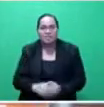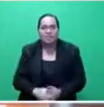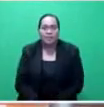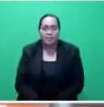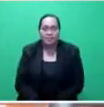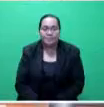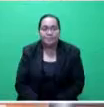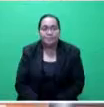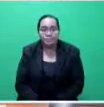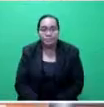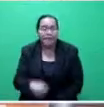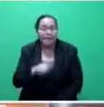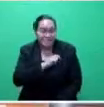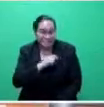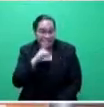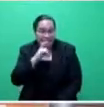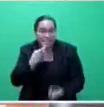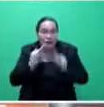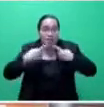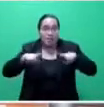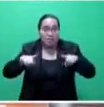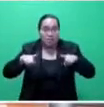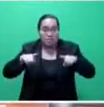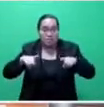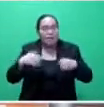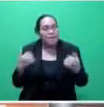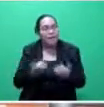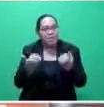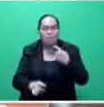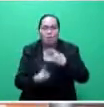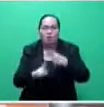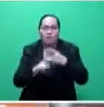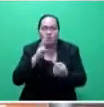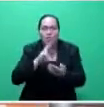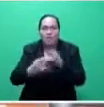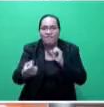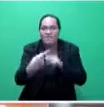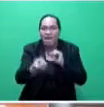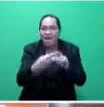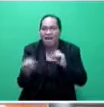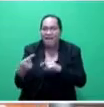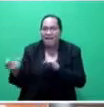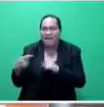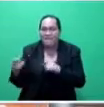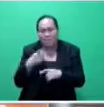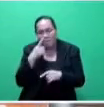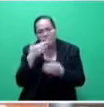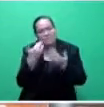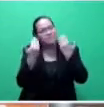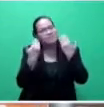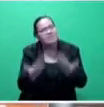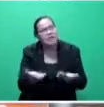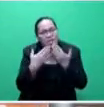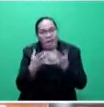believe you me, Mr. Speaker, sir, after the announcement of this, we've had a lot of positive reports, a lot of positive feedback from people, saying thank you for this.